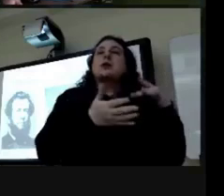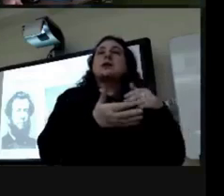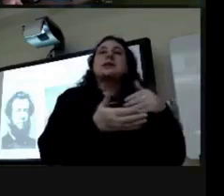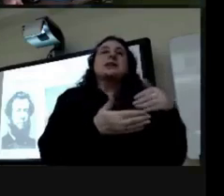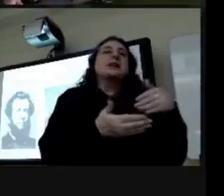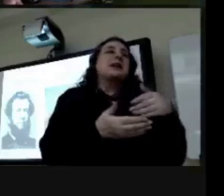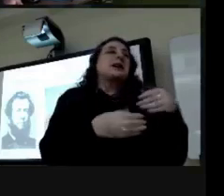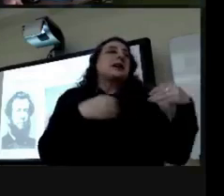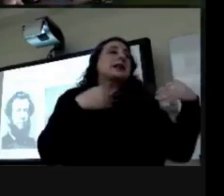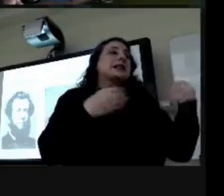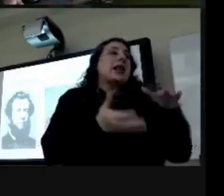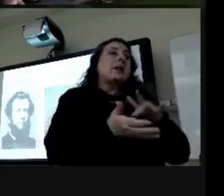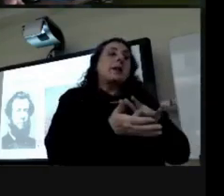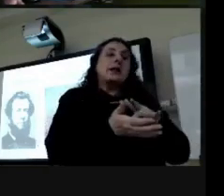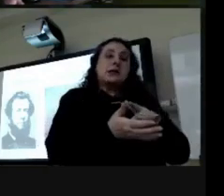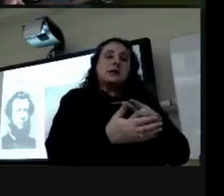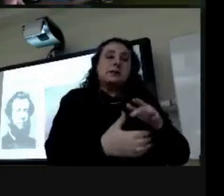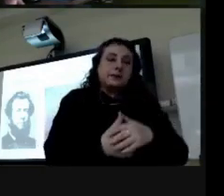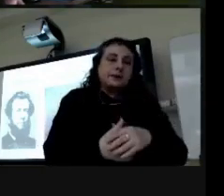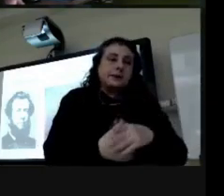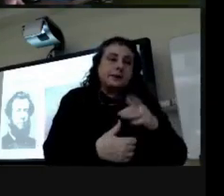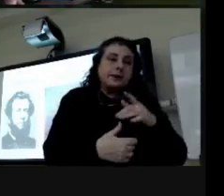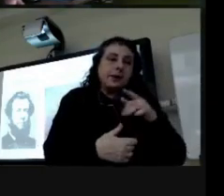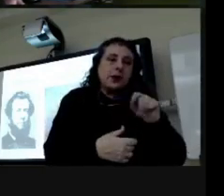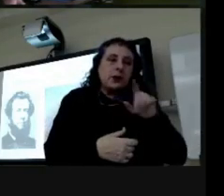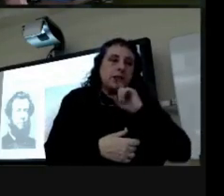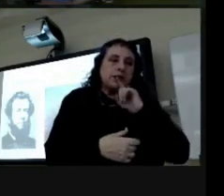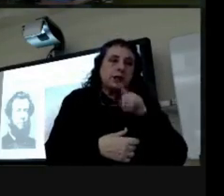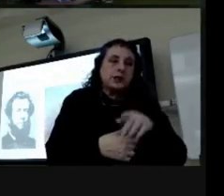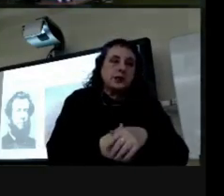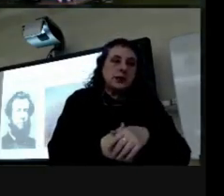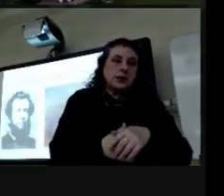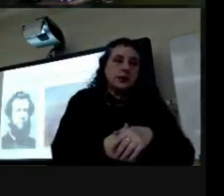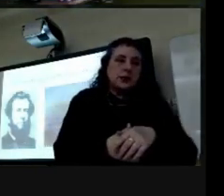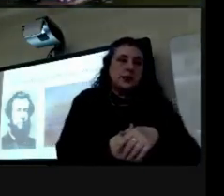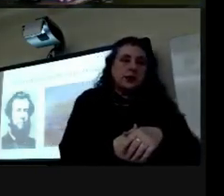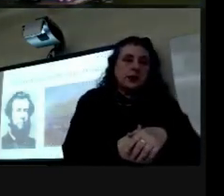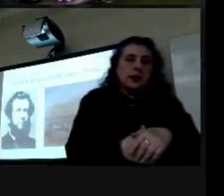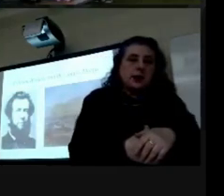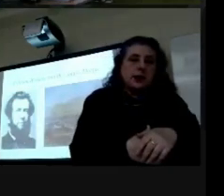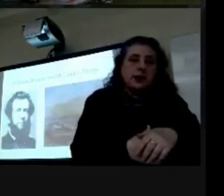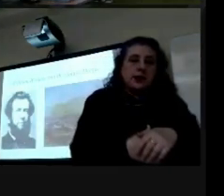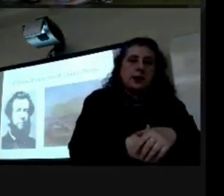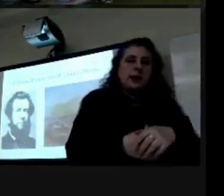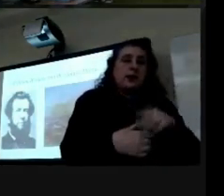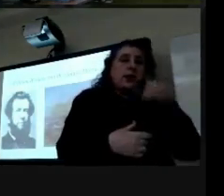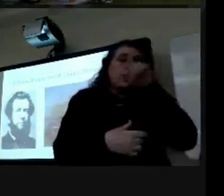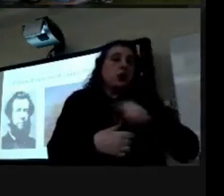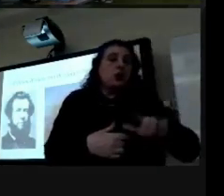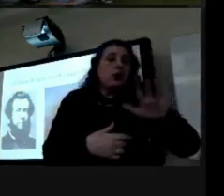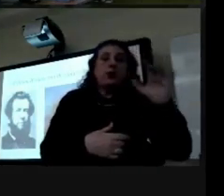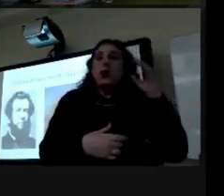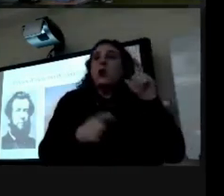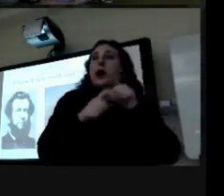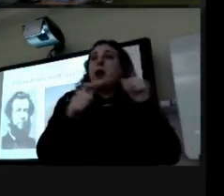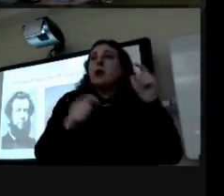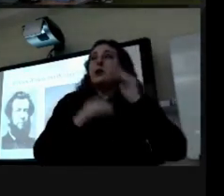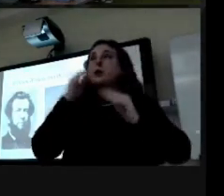and that's kind of seems like that's what this is and it was located on the ground floor of the larger building